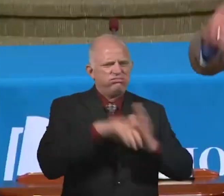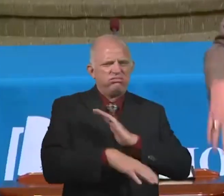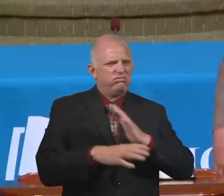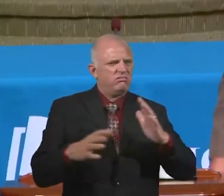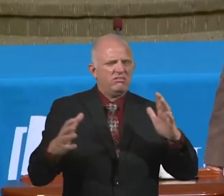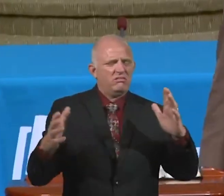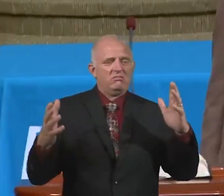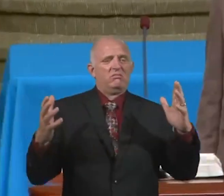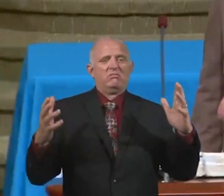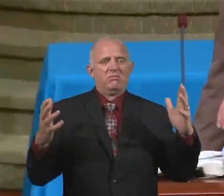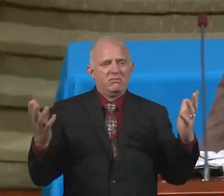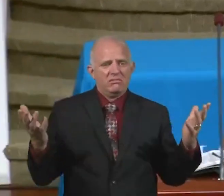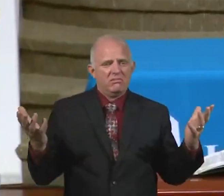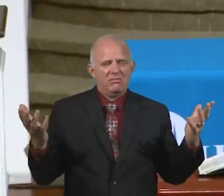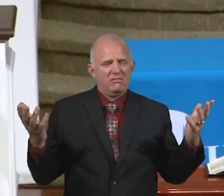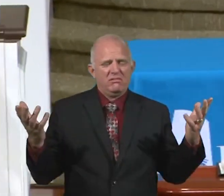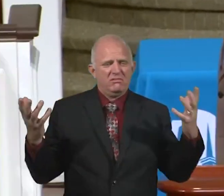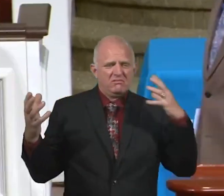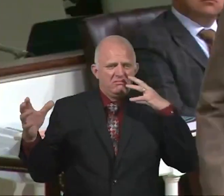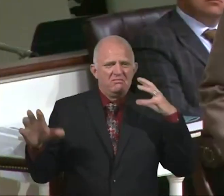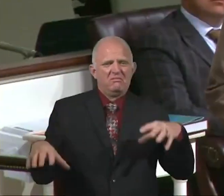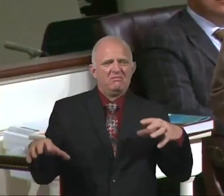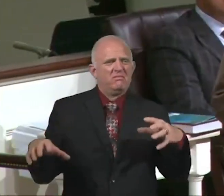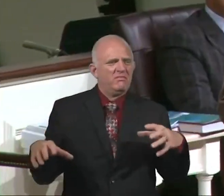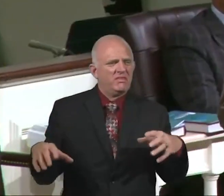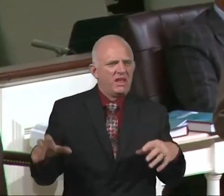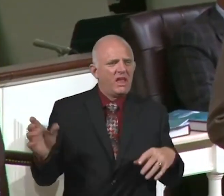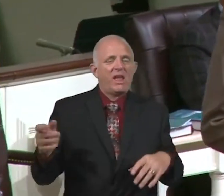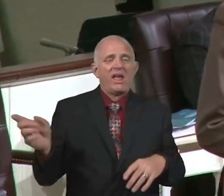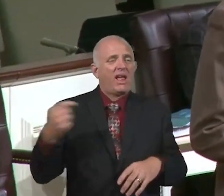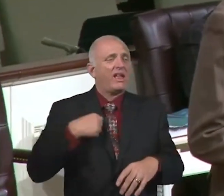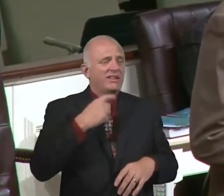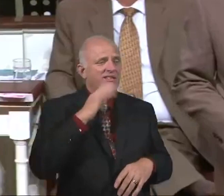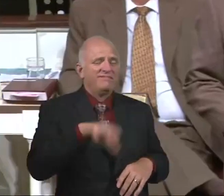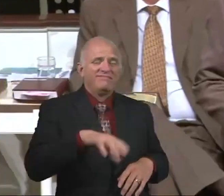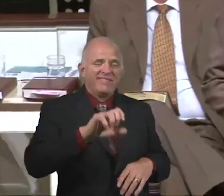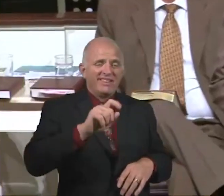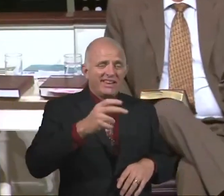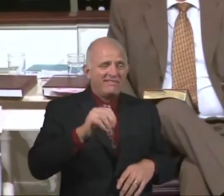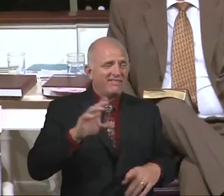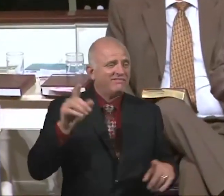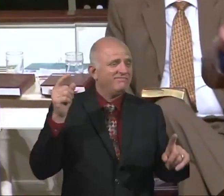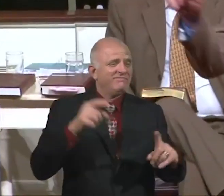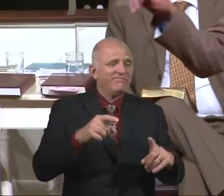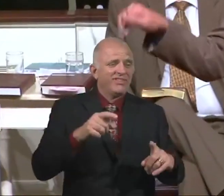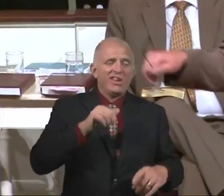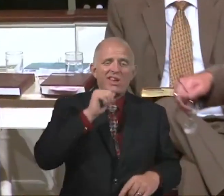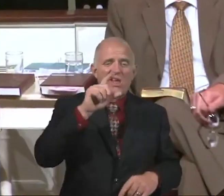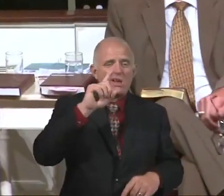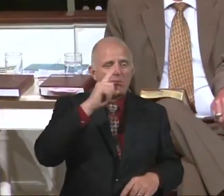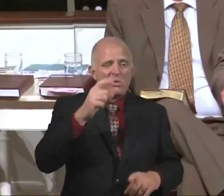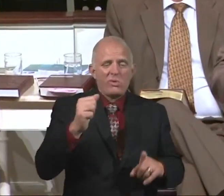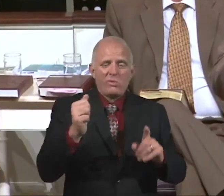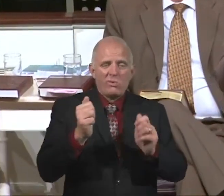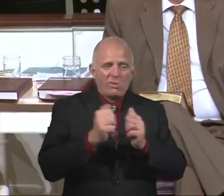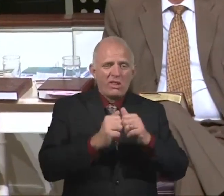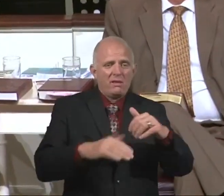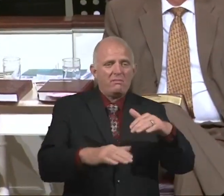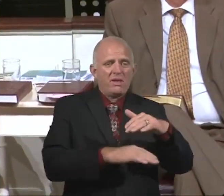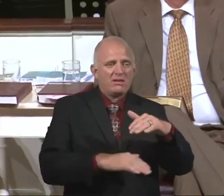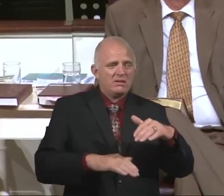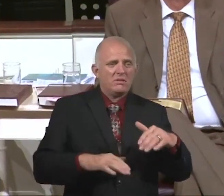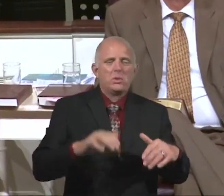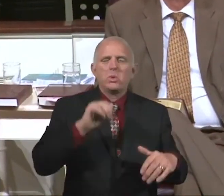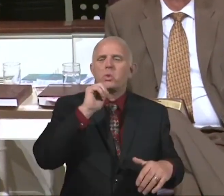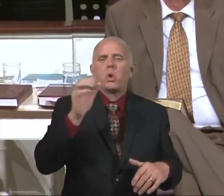what in the world? What is the advice? I just said, Brother Steve, don't get bored with the basics. Don't be looking for new ideas. Stay with